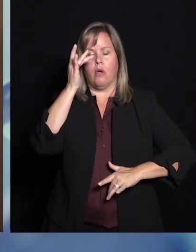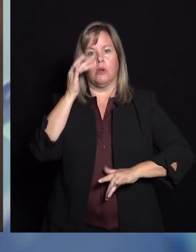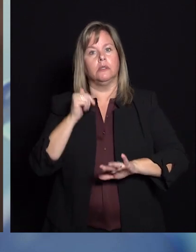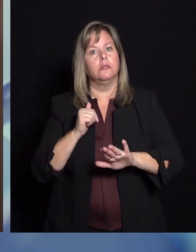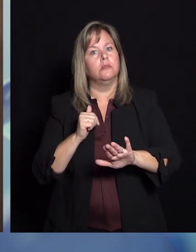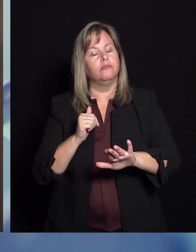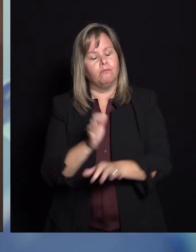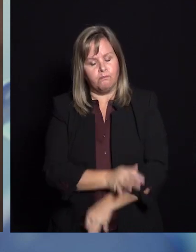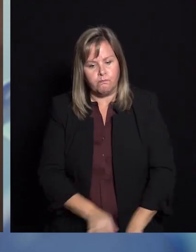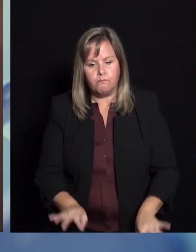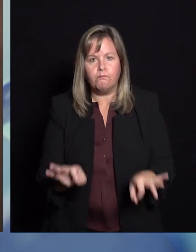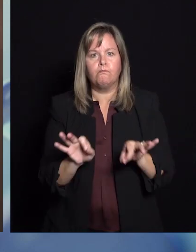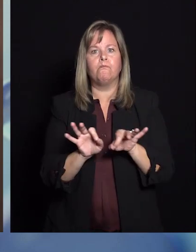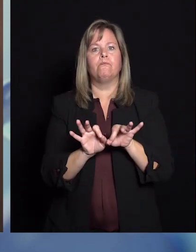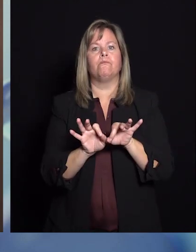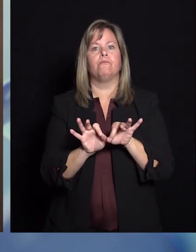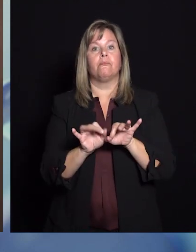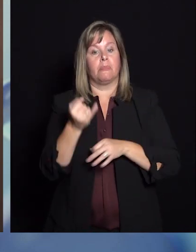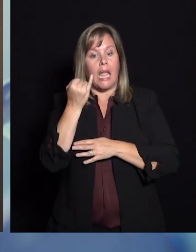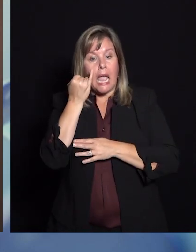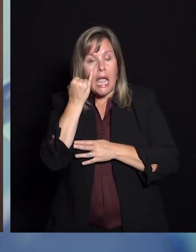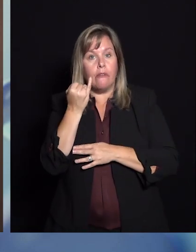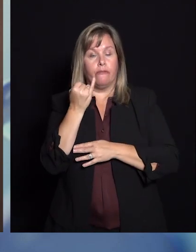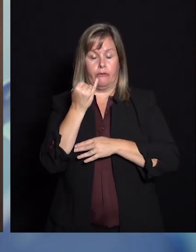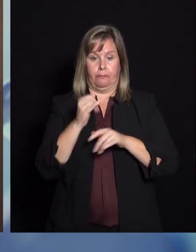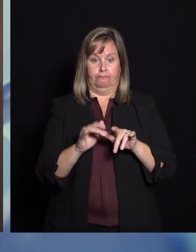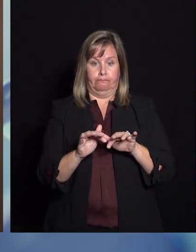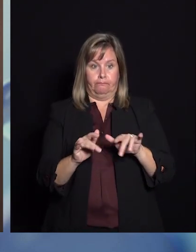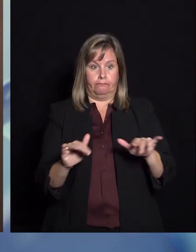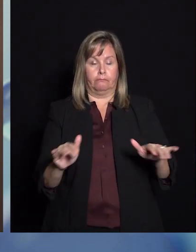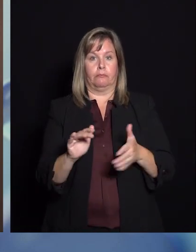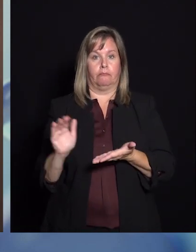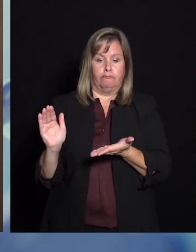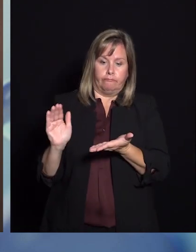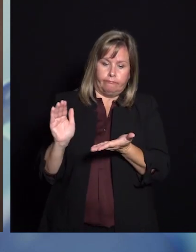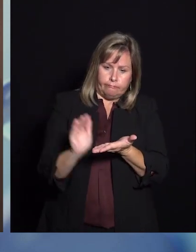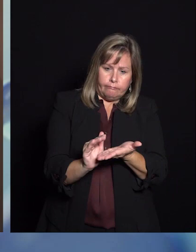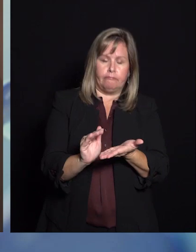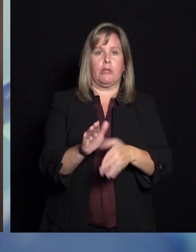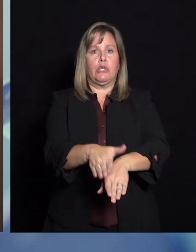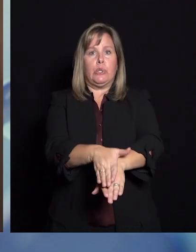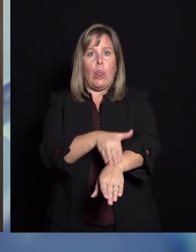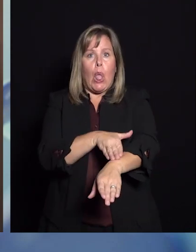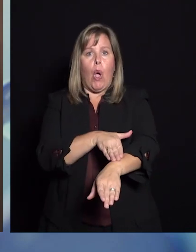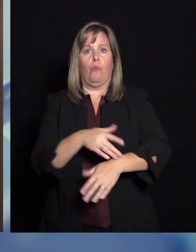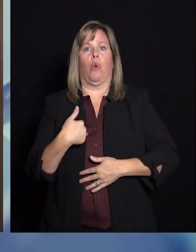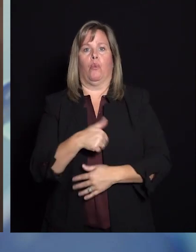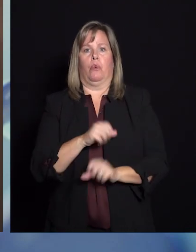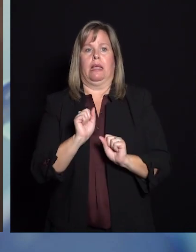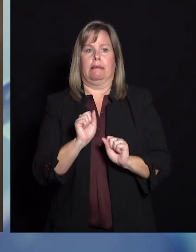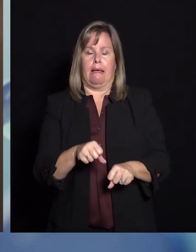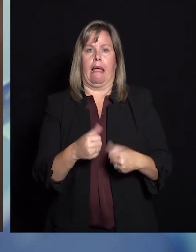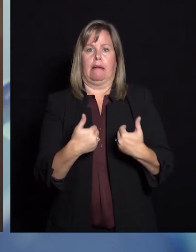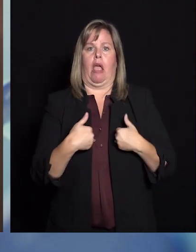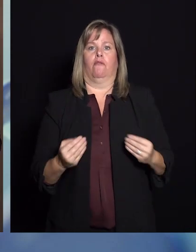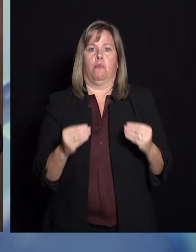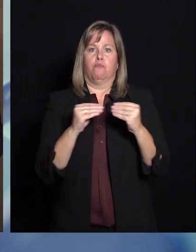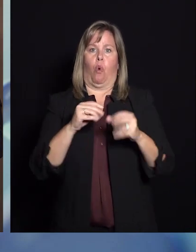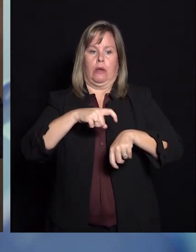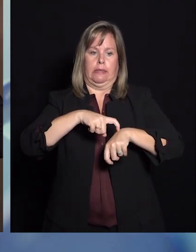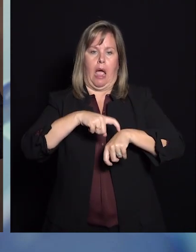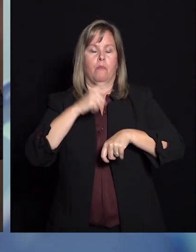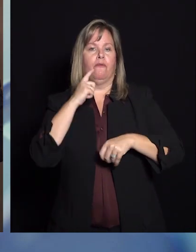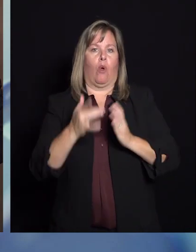say this enough, that the slower that we make it, this pandemic, the longer that we can give our science and